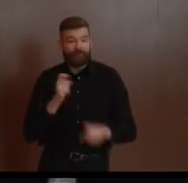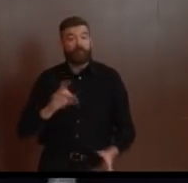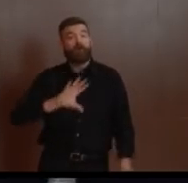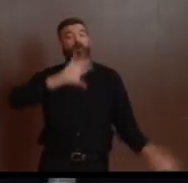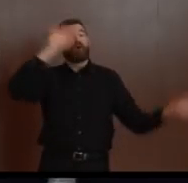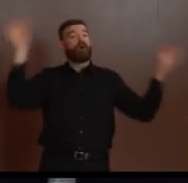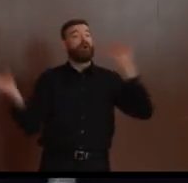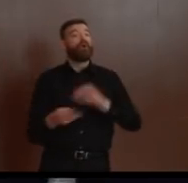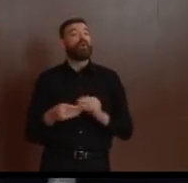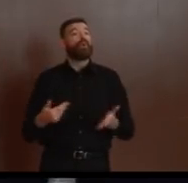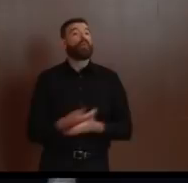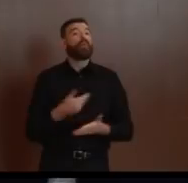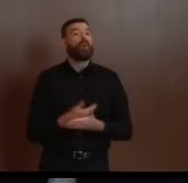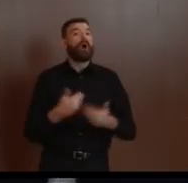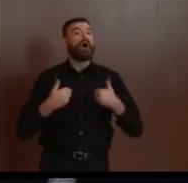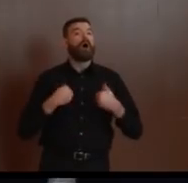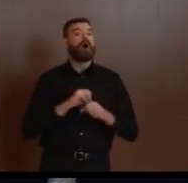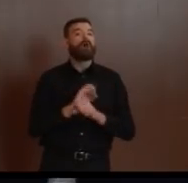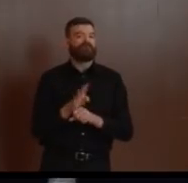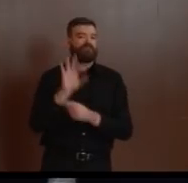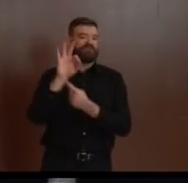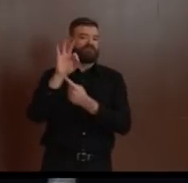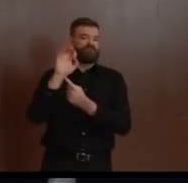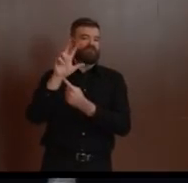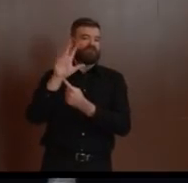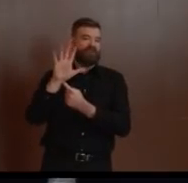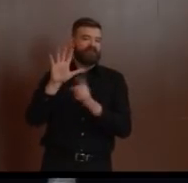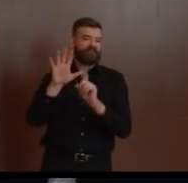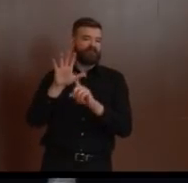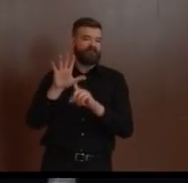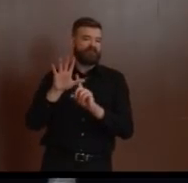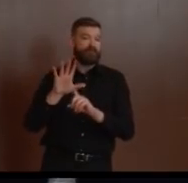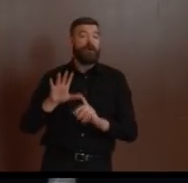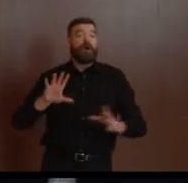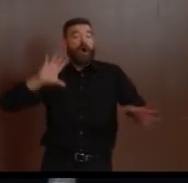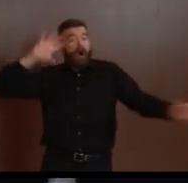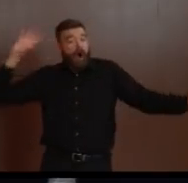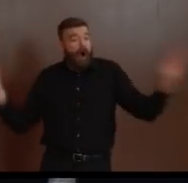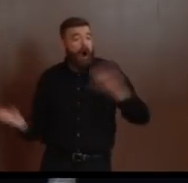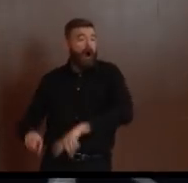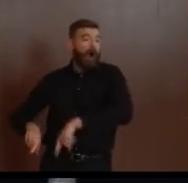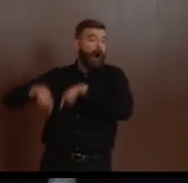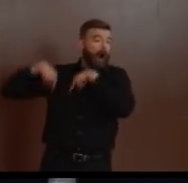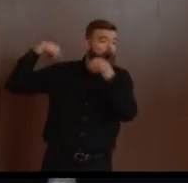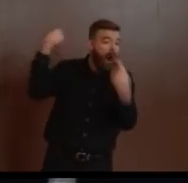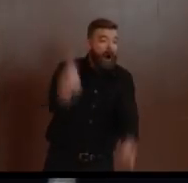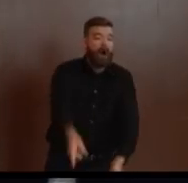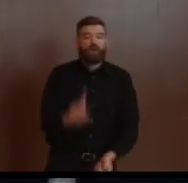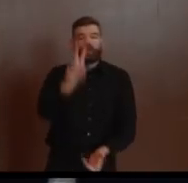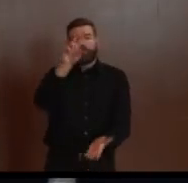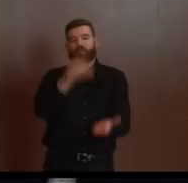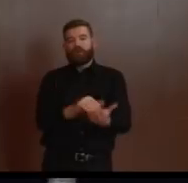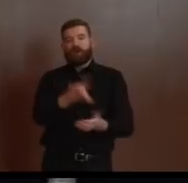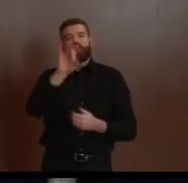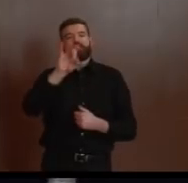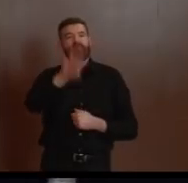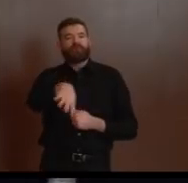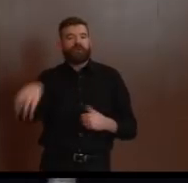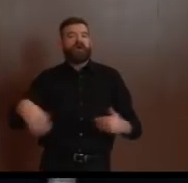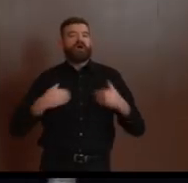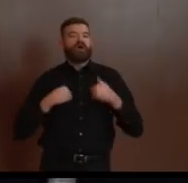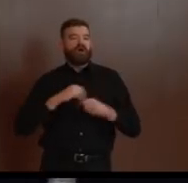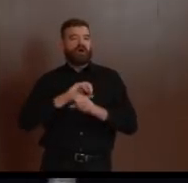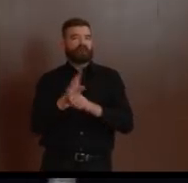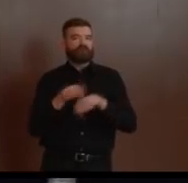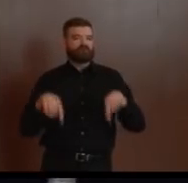2,844 cases in New Jersey. As the governor has said, not surprising. We've expected this, and we